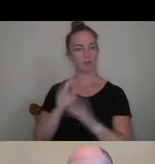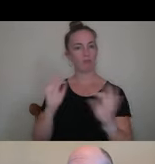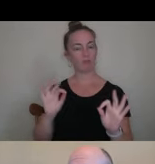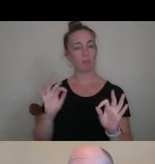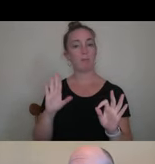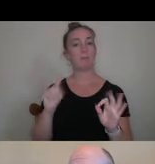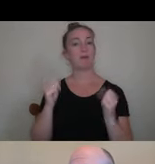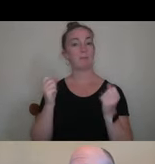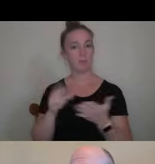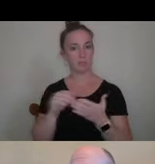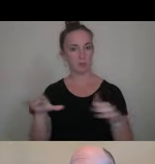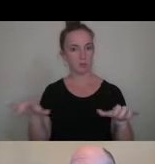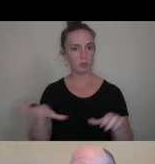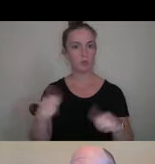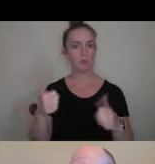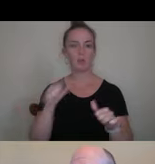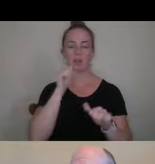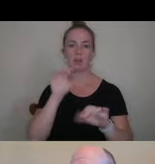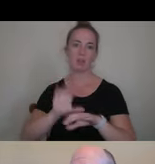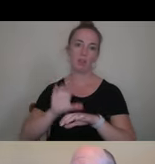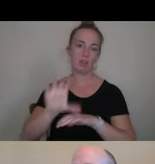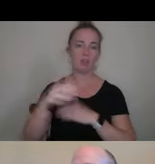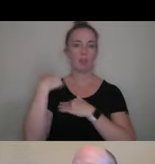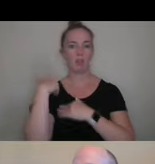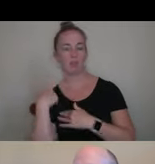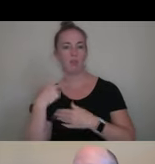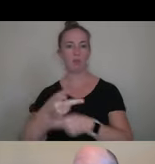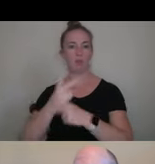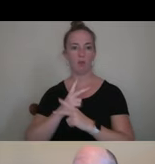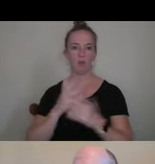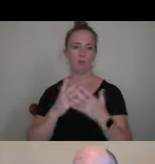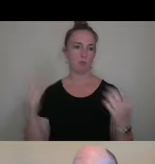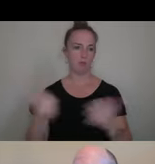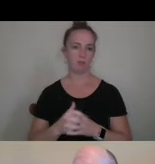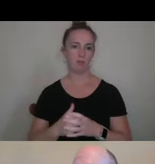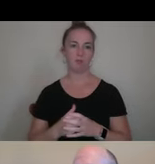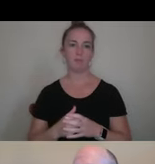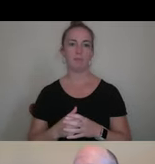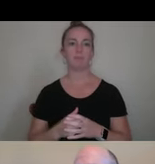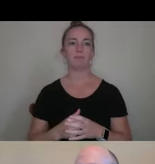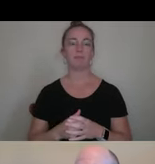students do, and we try not to burden our students with too much loan, uh, do a nice job with that.